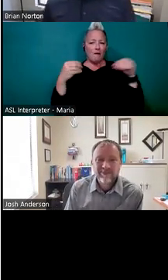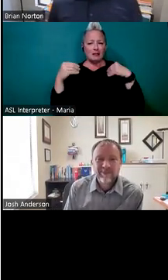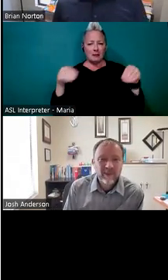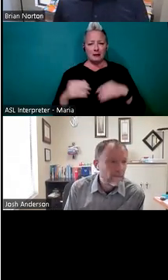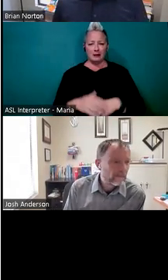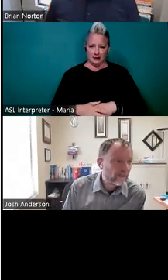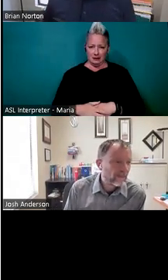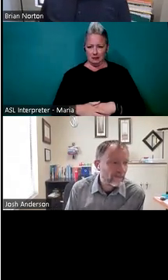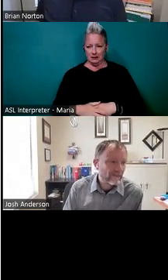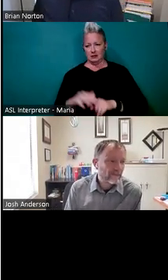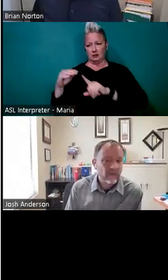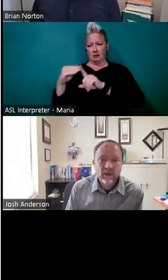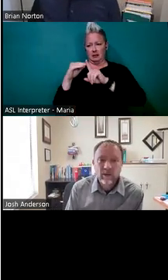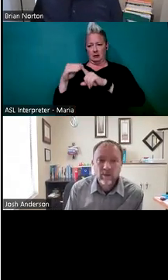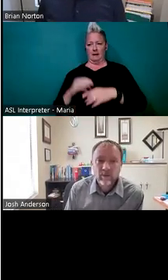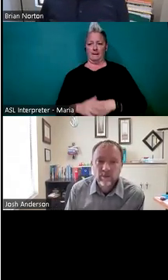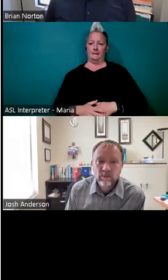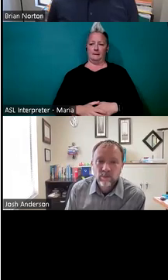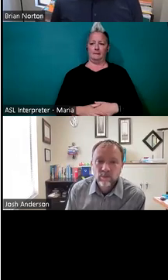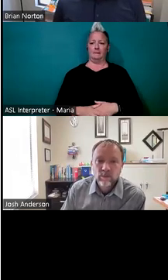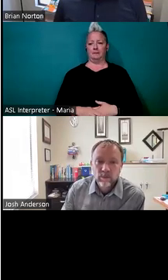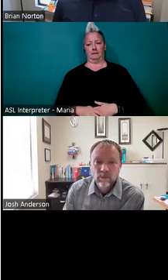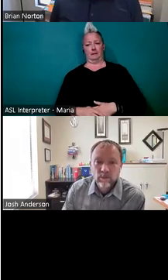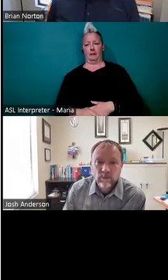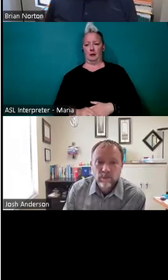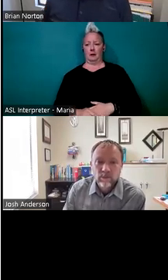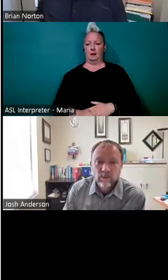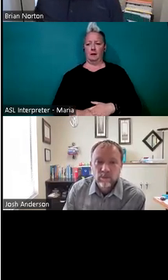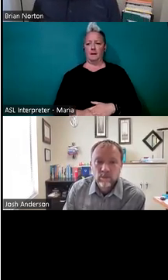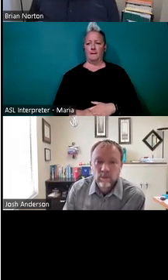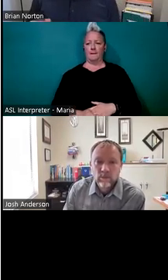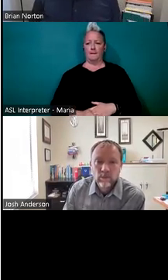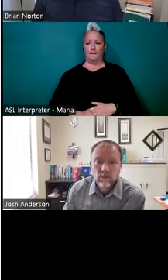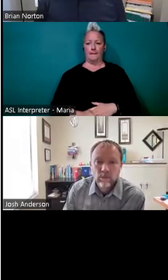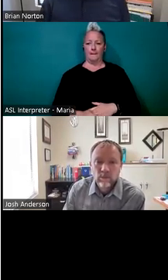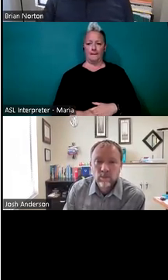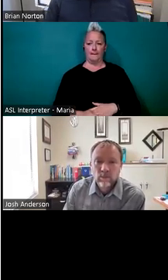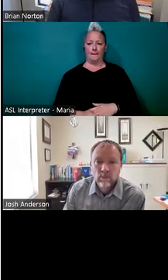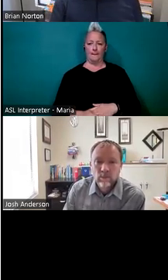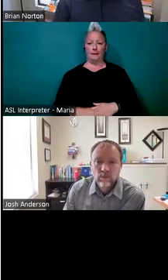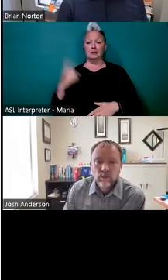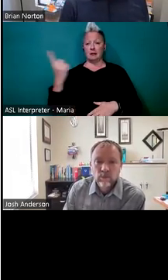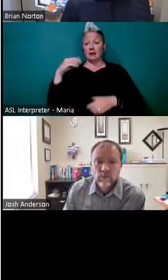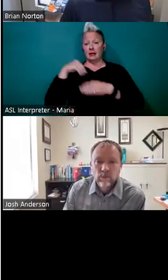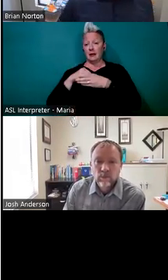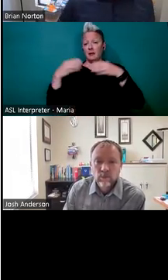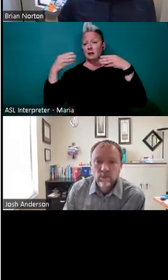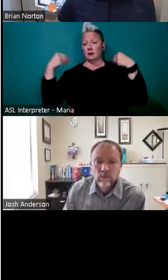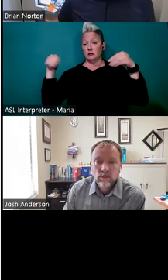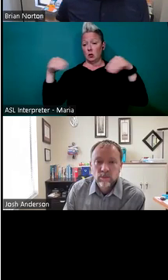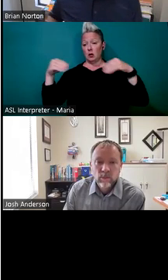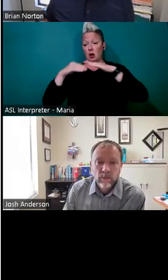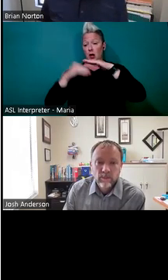just a reminder to everyone that has to be something from within that business, something from within the store and a hundred dollars or less.